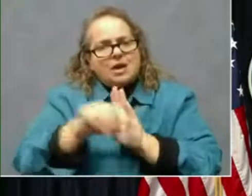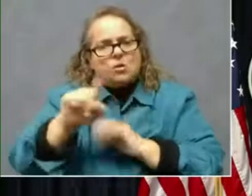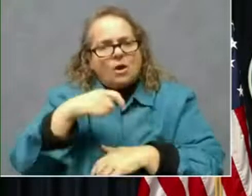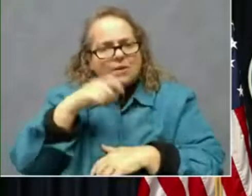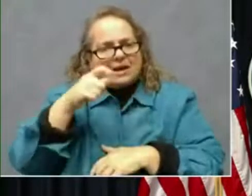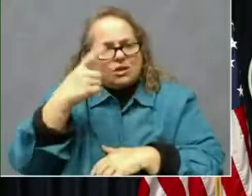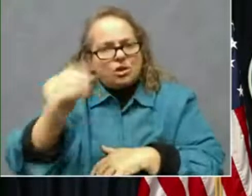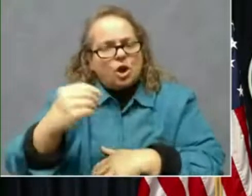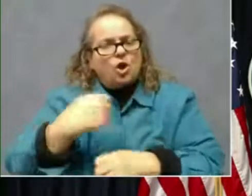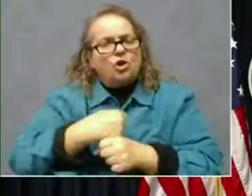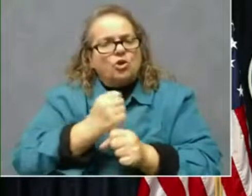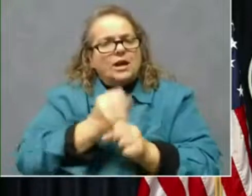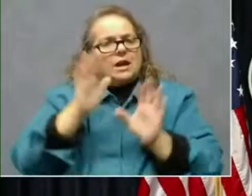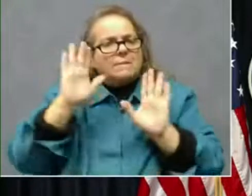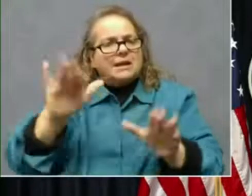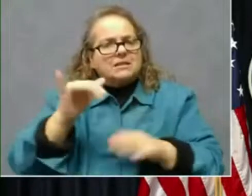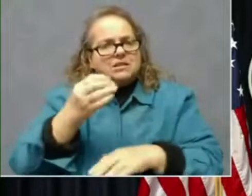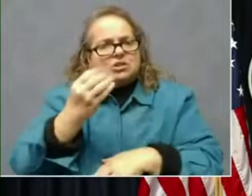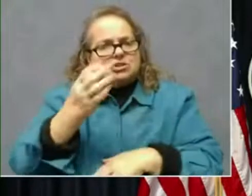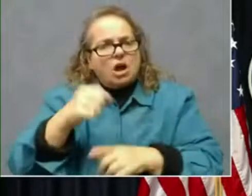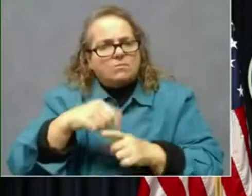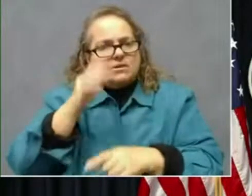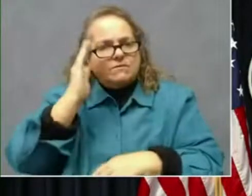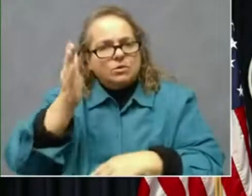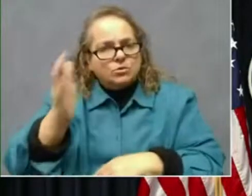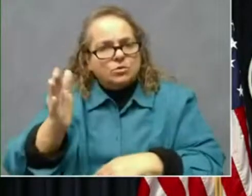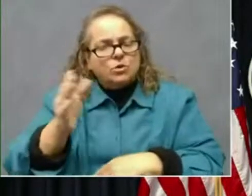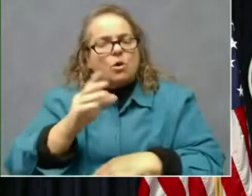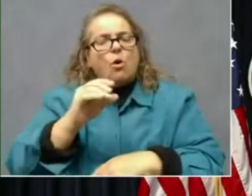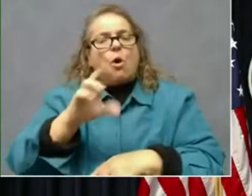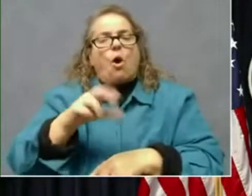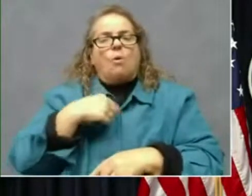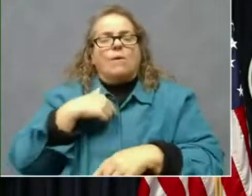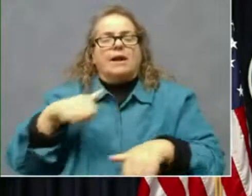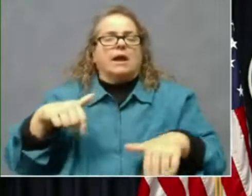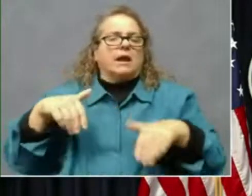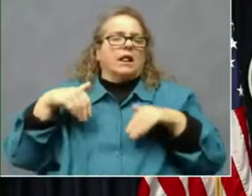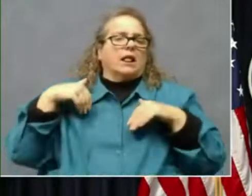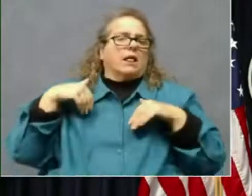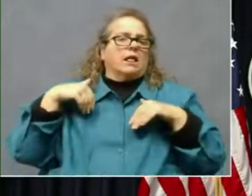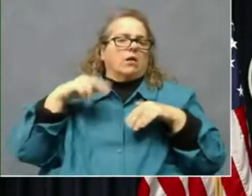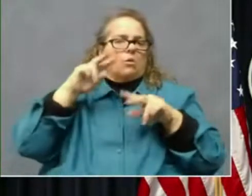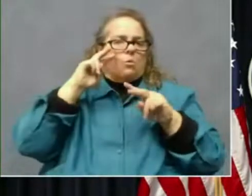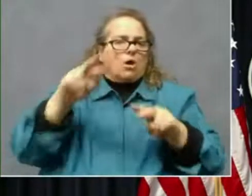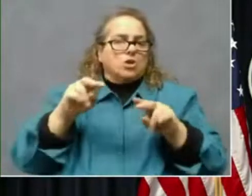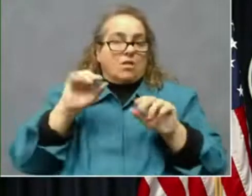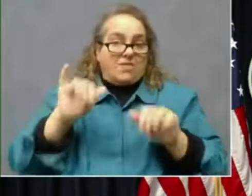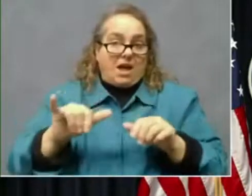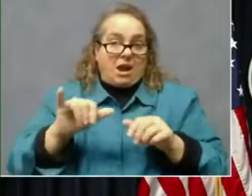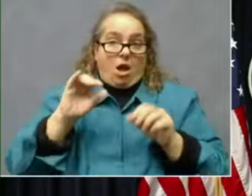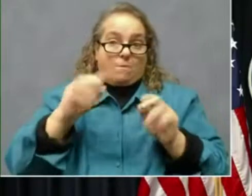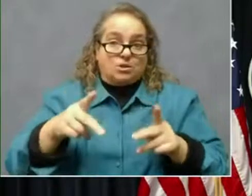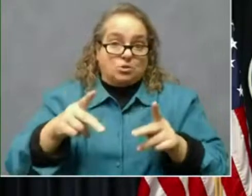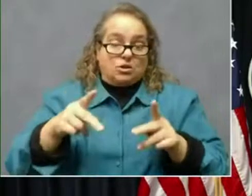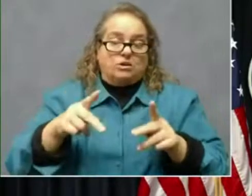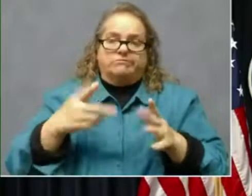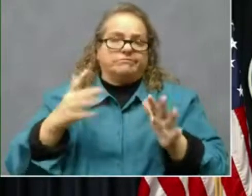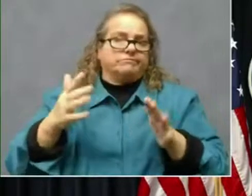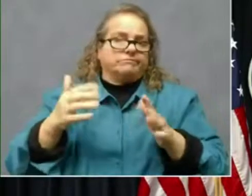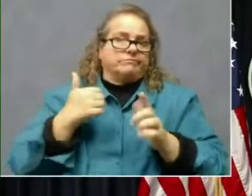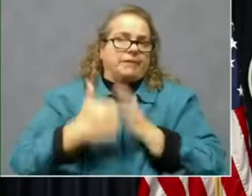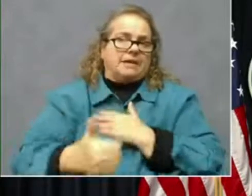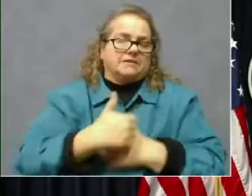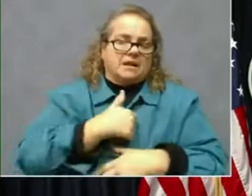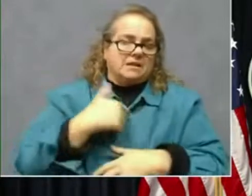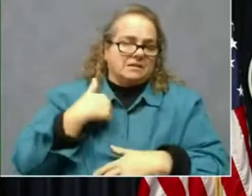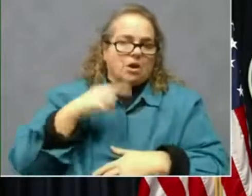future. Or we could be timid and we can watch this opportunity pass us by when some other state takes it and